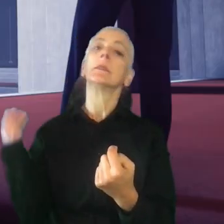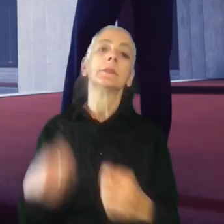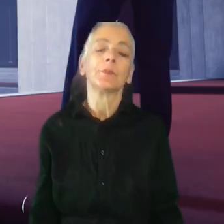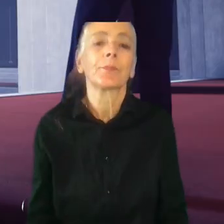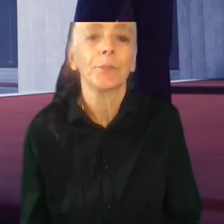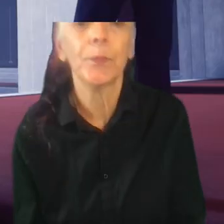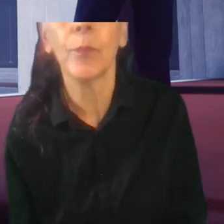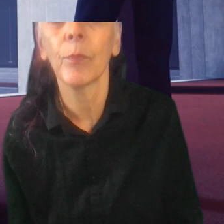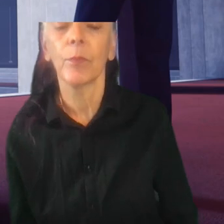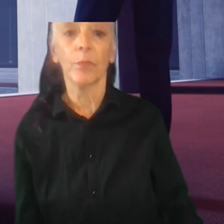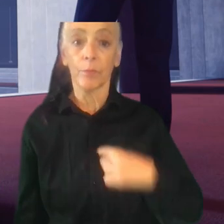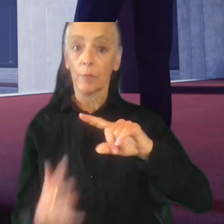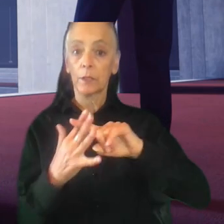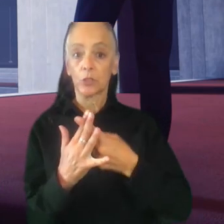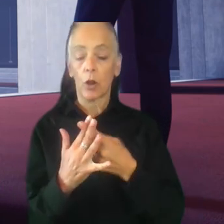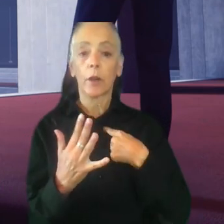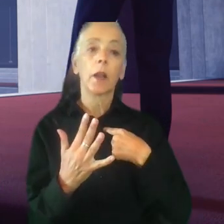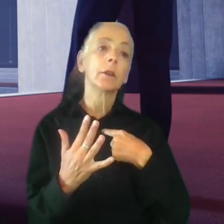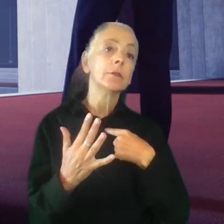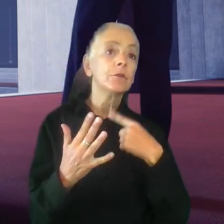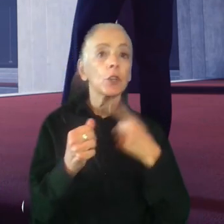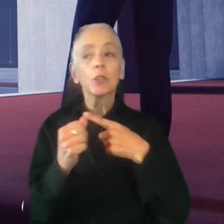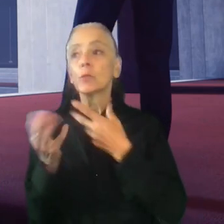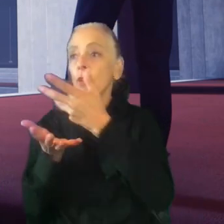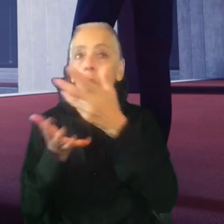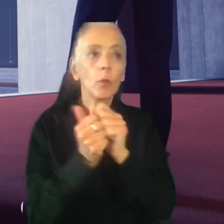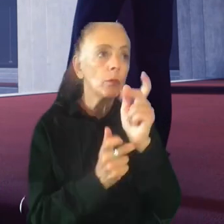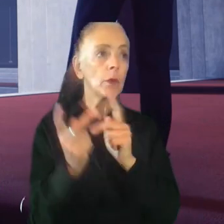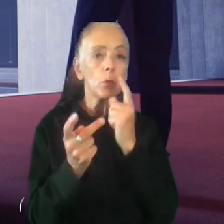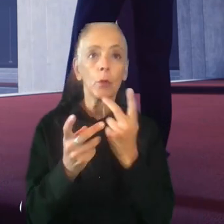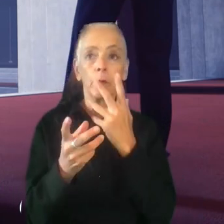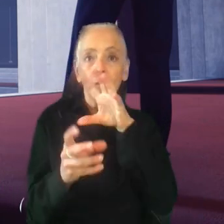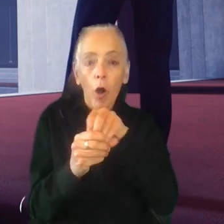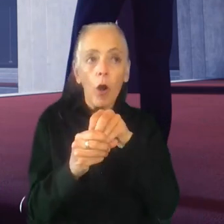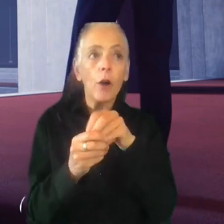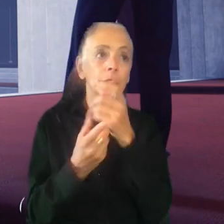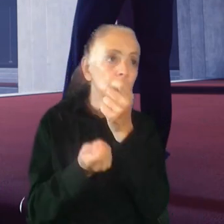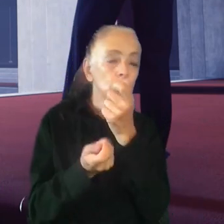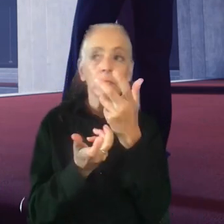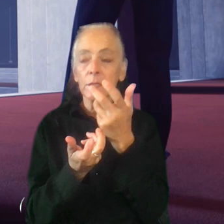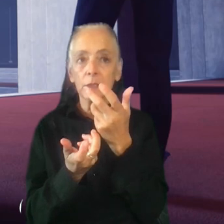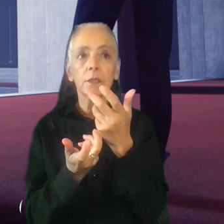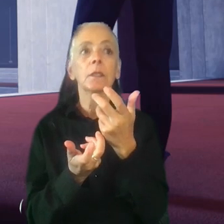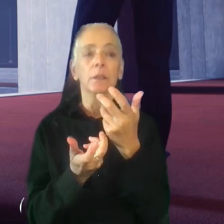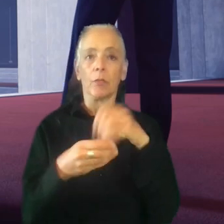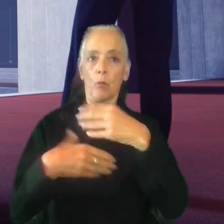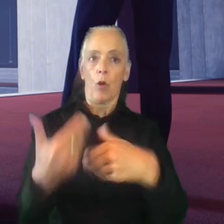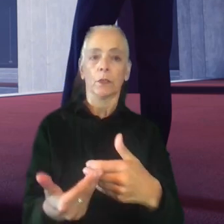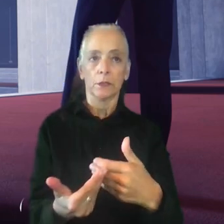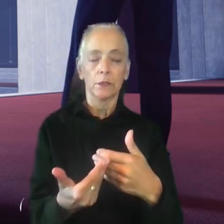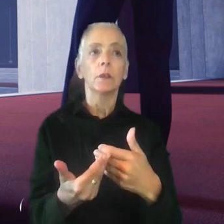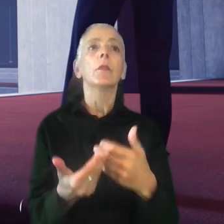When I started, spent some time talking to everyone interested and involved in the process that was already in place. The goal was to understand